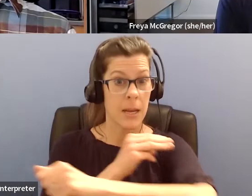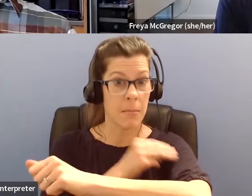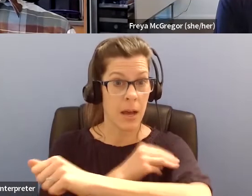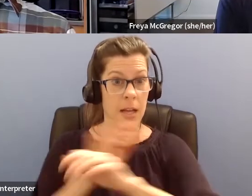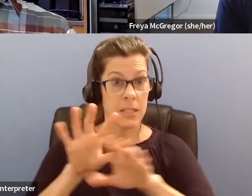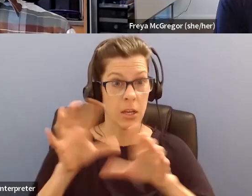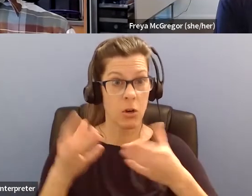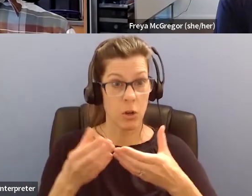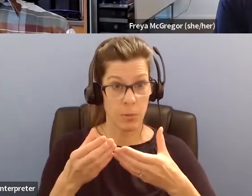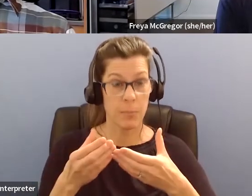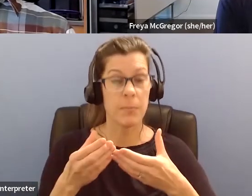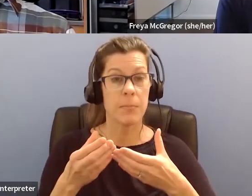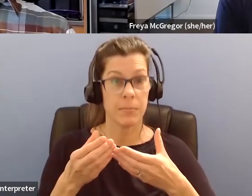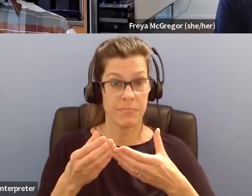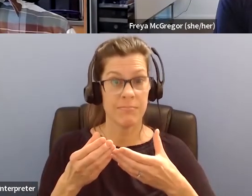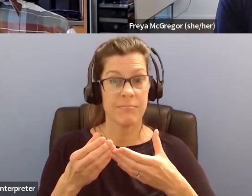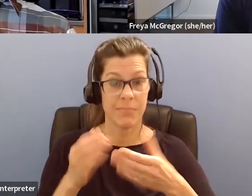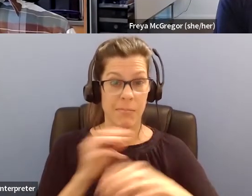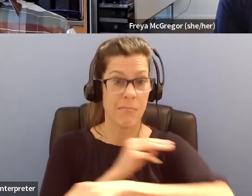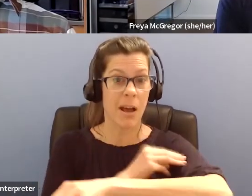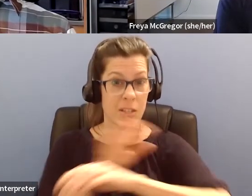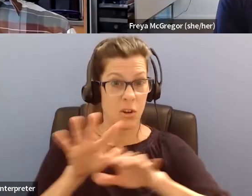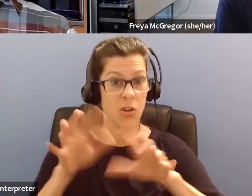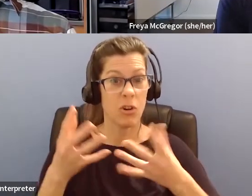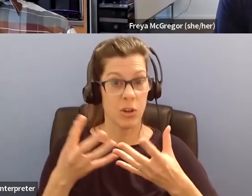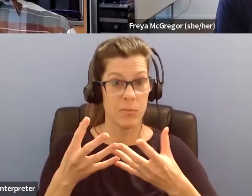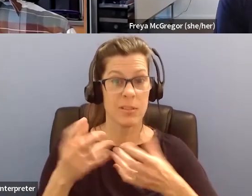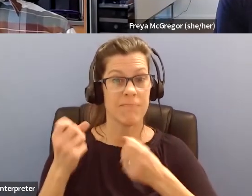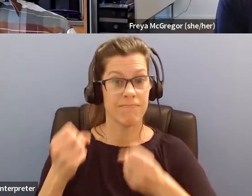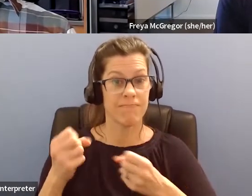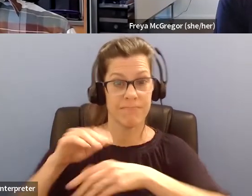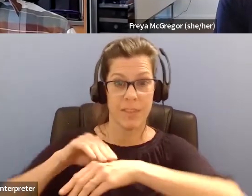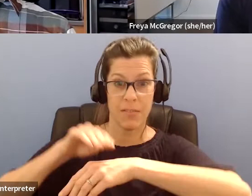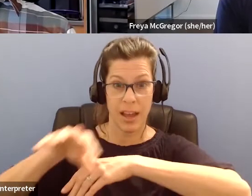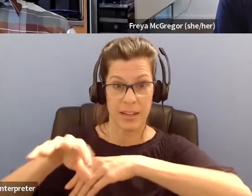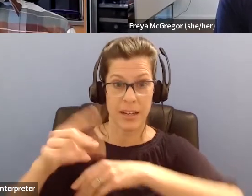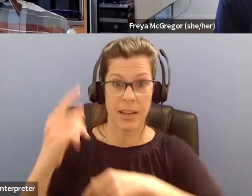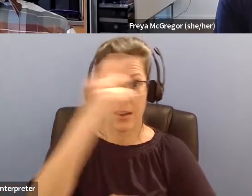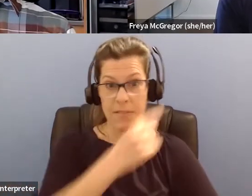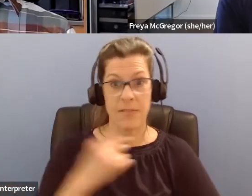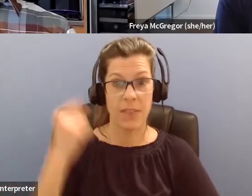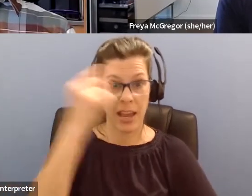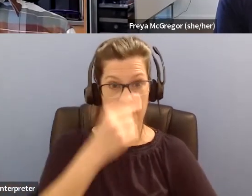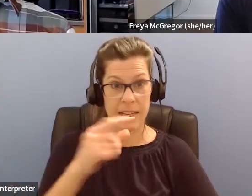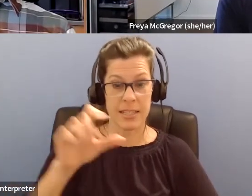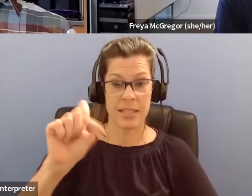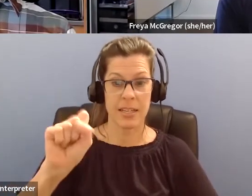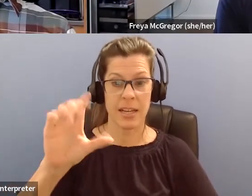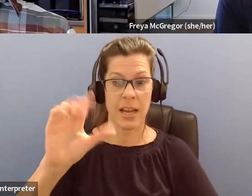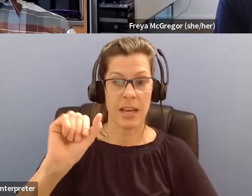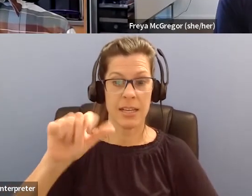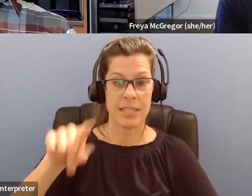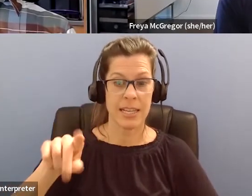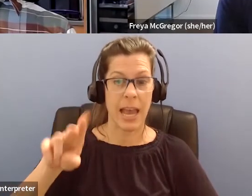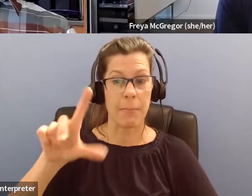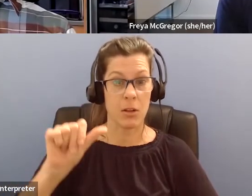the initial muscle groups that are affected. So, uh, the face, the, the scapular and the stomach